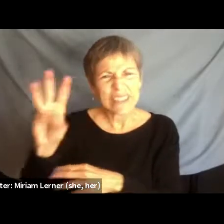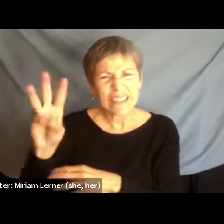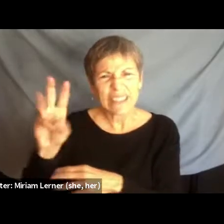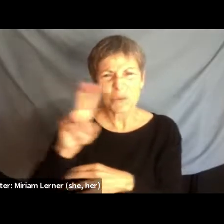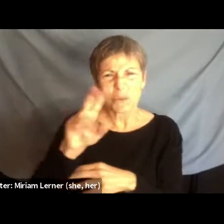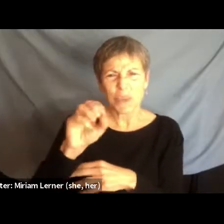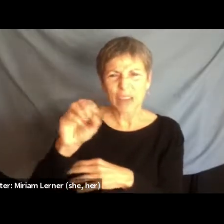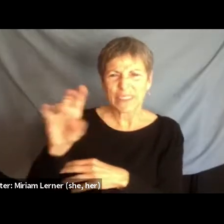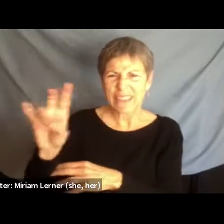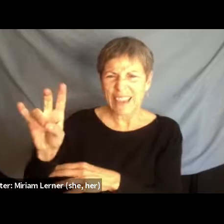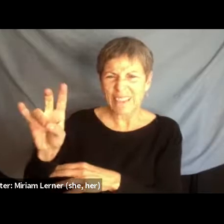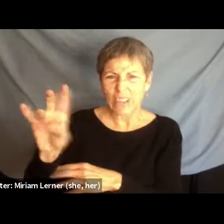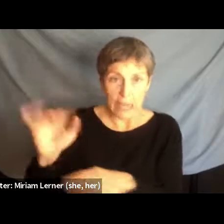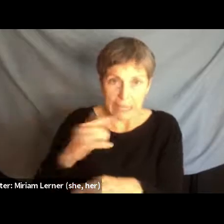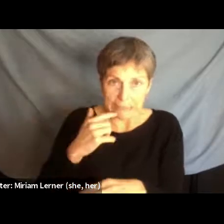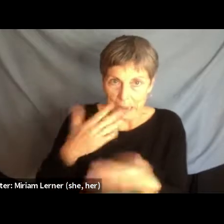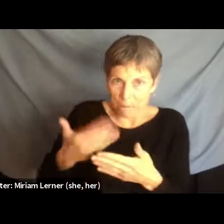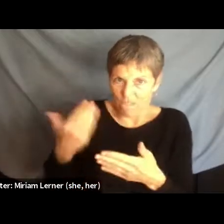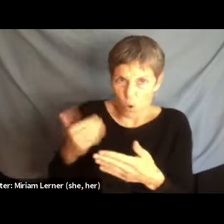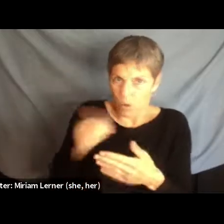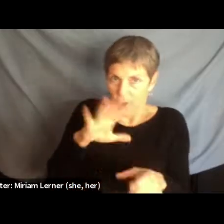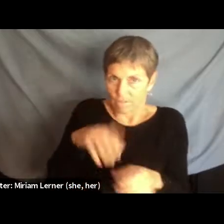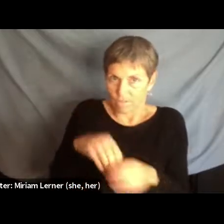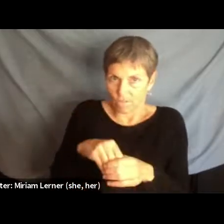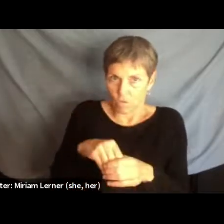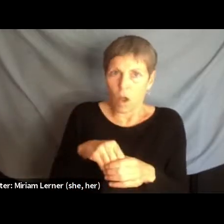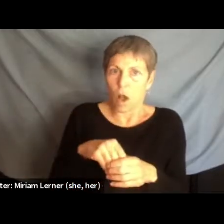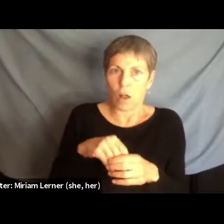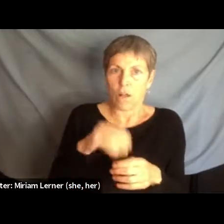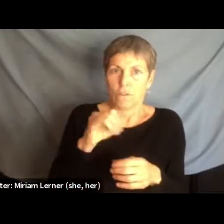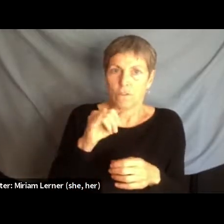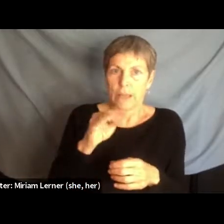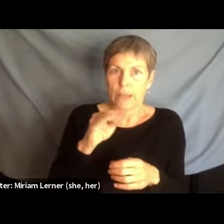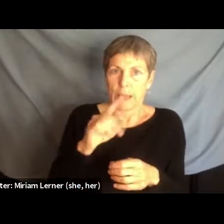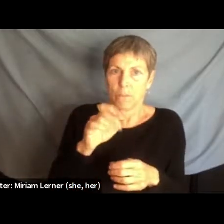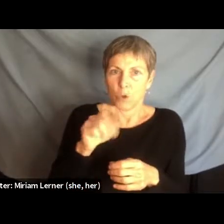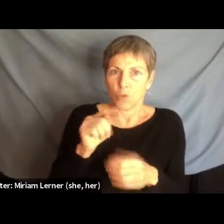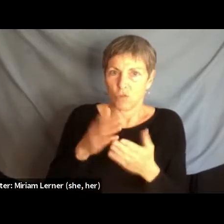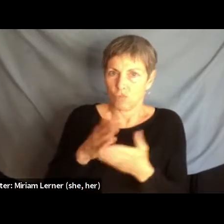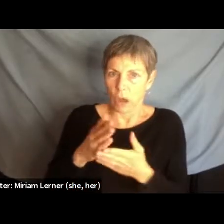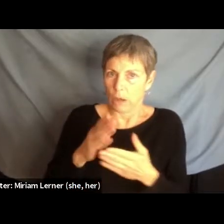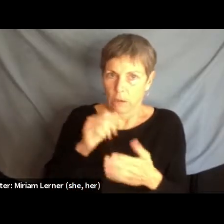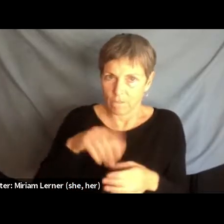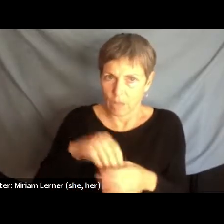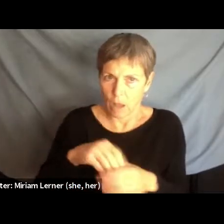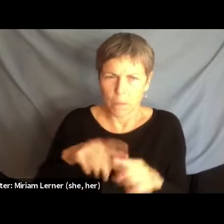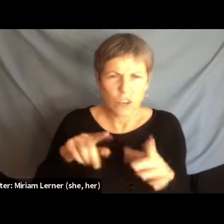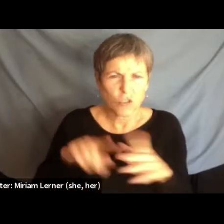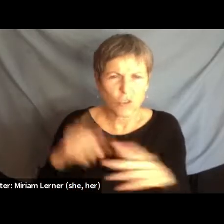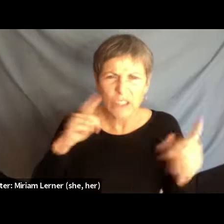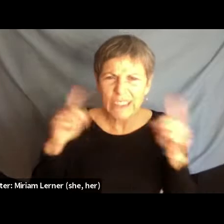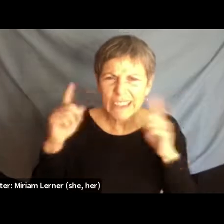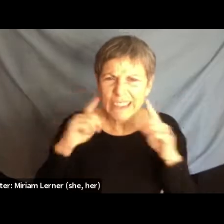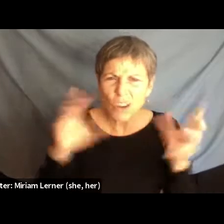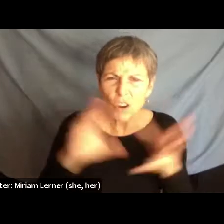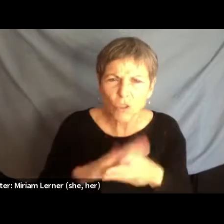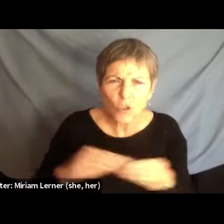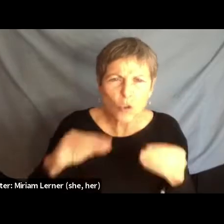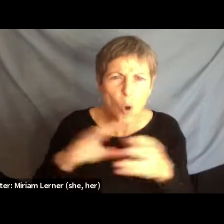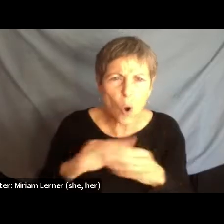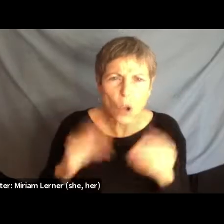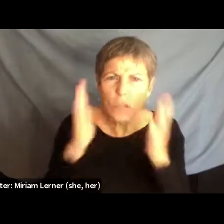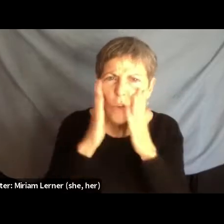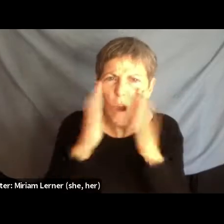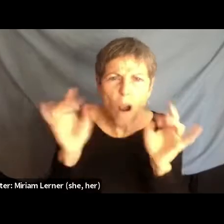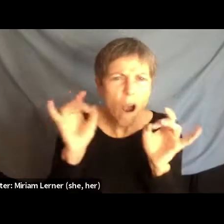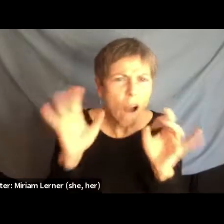I said, I hadn't done any work on immigrants rights work. And I just started hearing just what I considered horror stories of